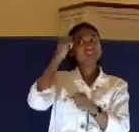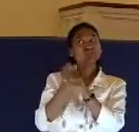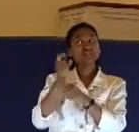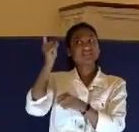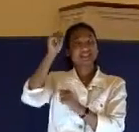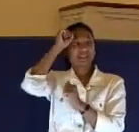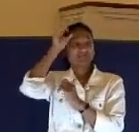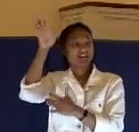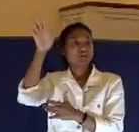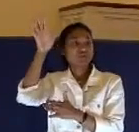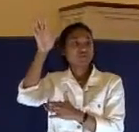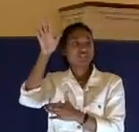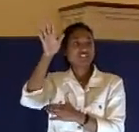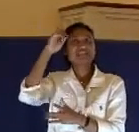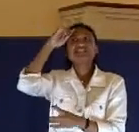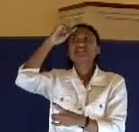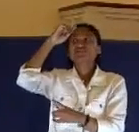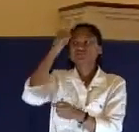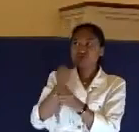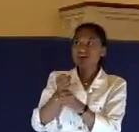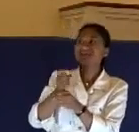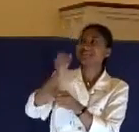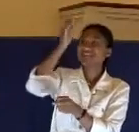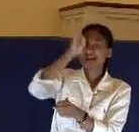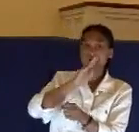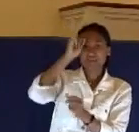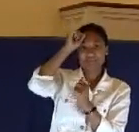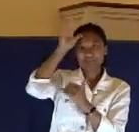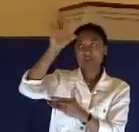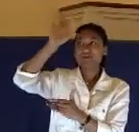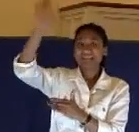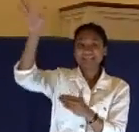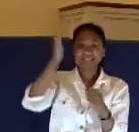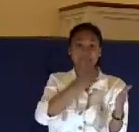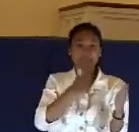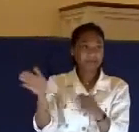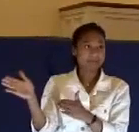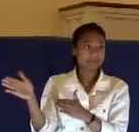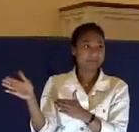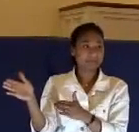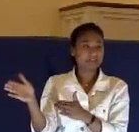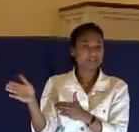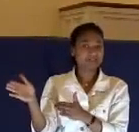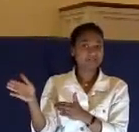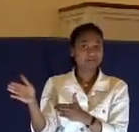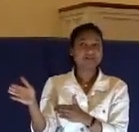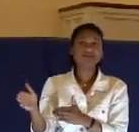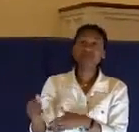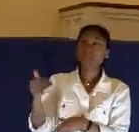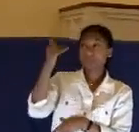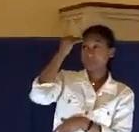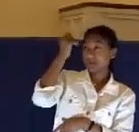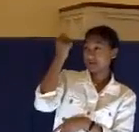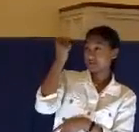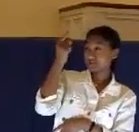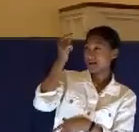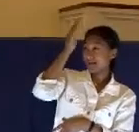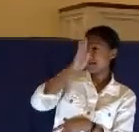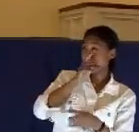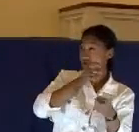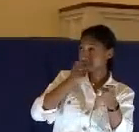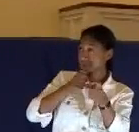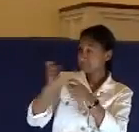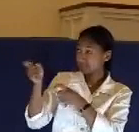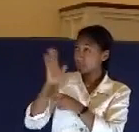He trusted in the sovereign will of his Father. And so, therefore, he could commit himself to